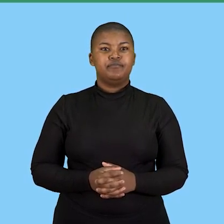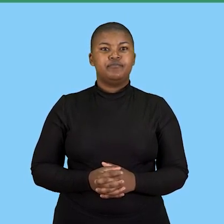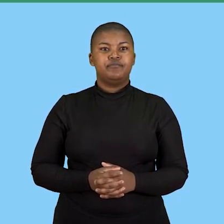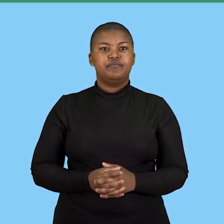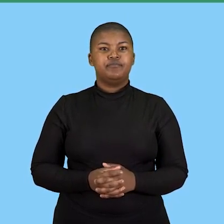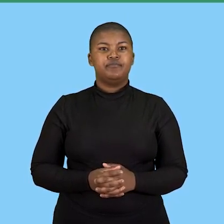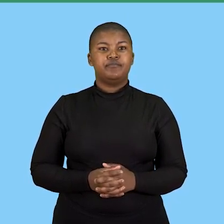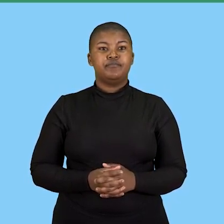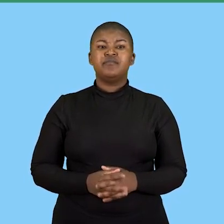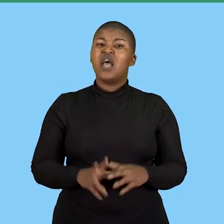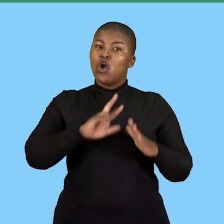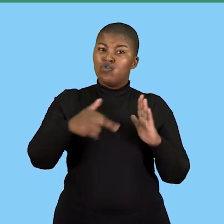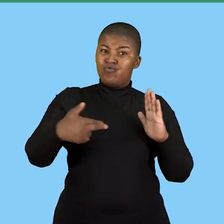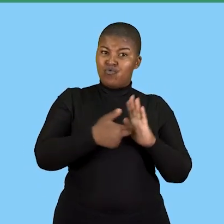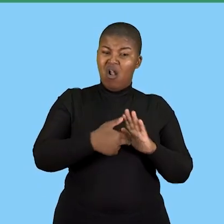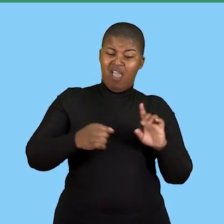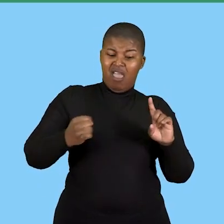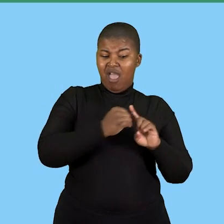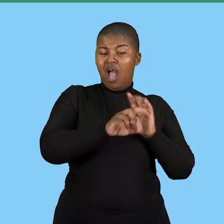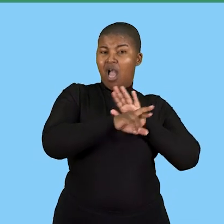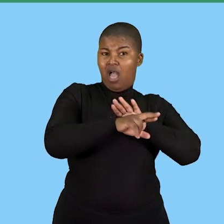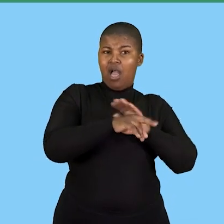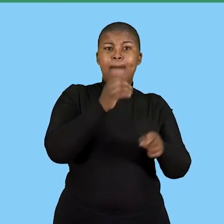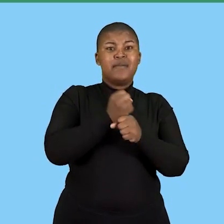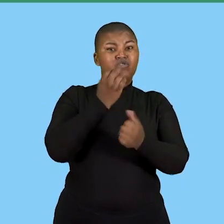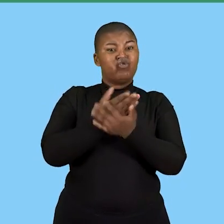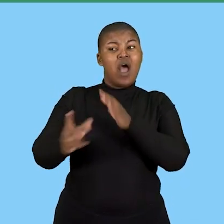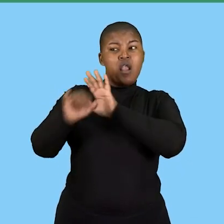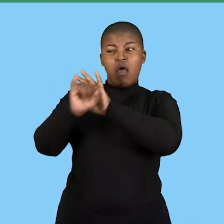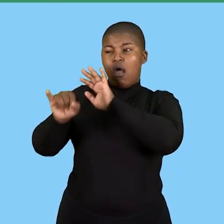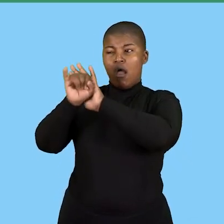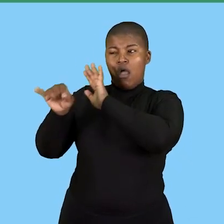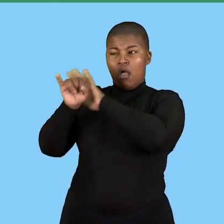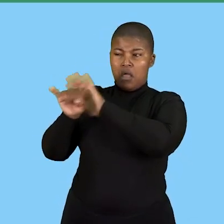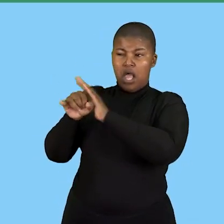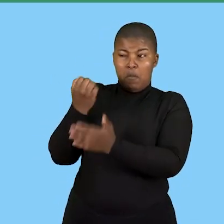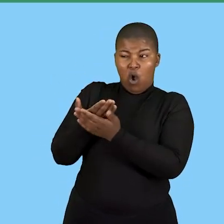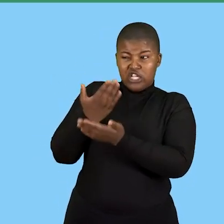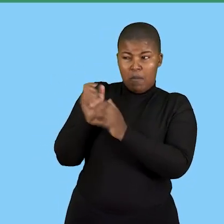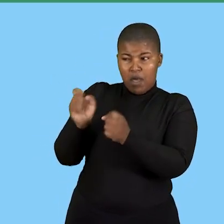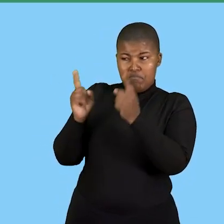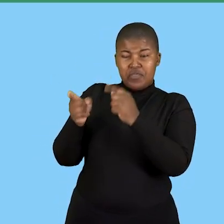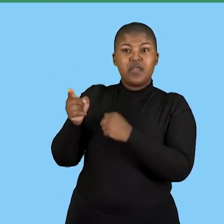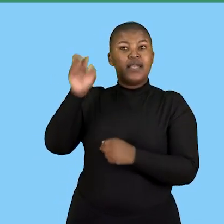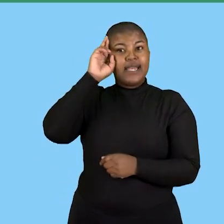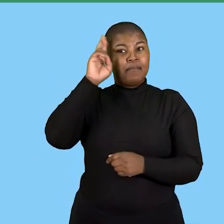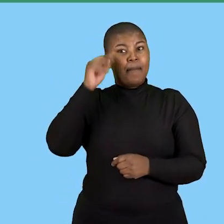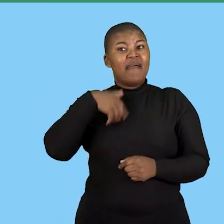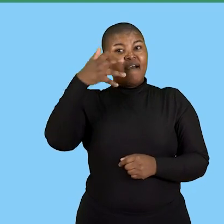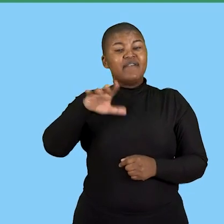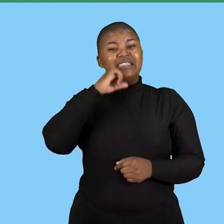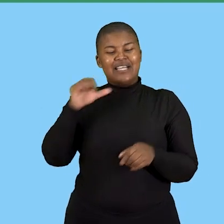their role is to identify potential dangers in the workplace remember i said this is a group